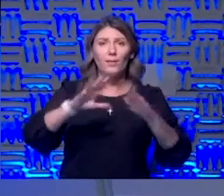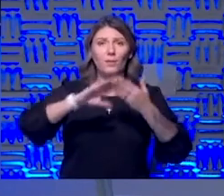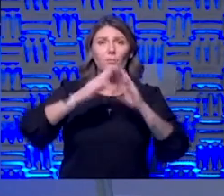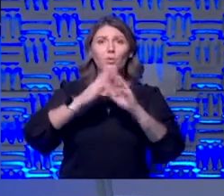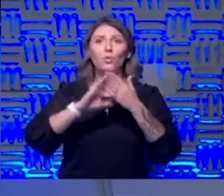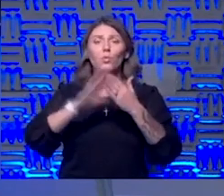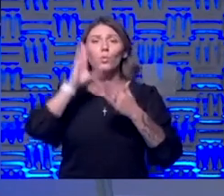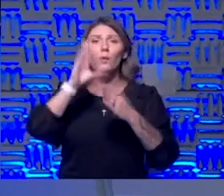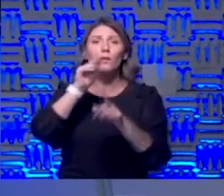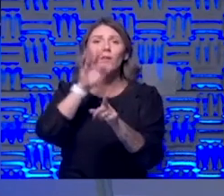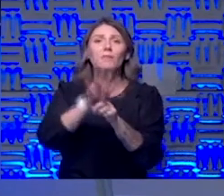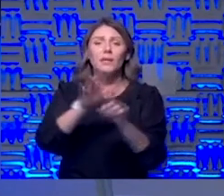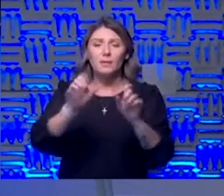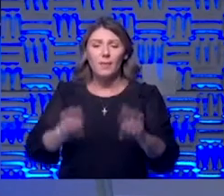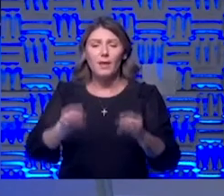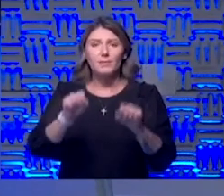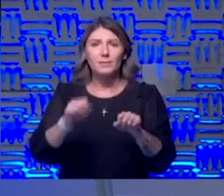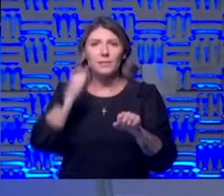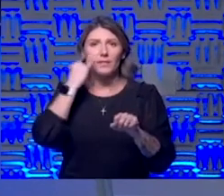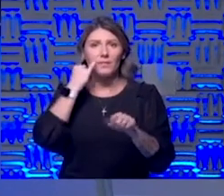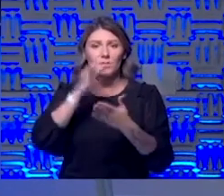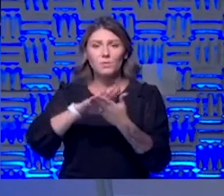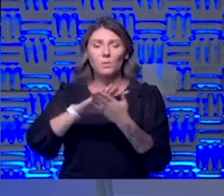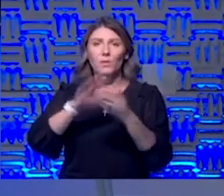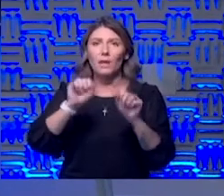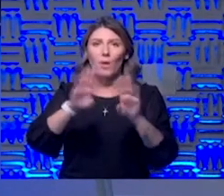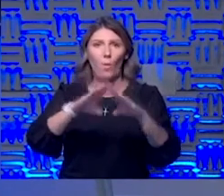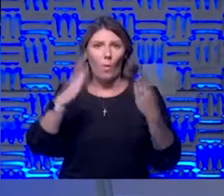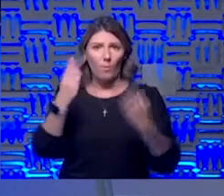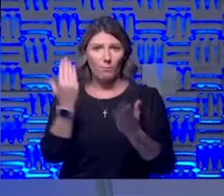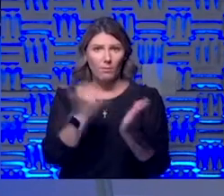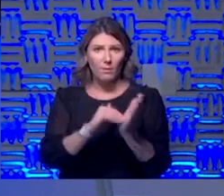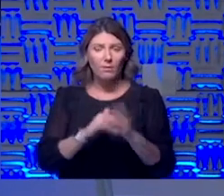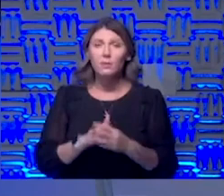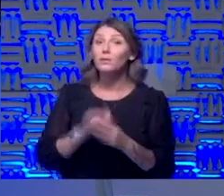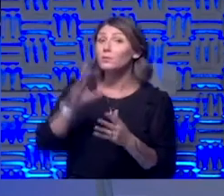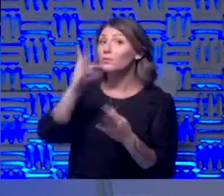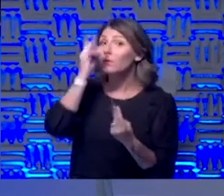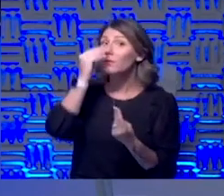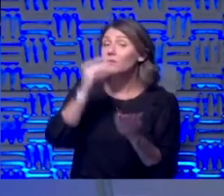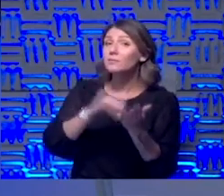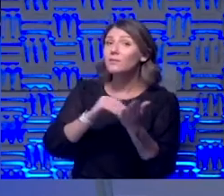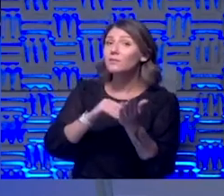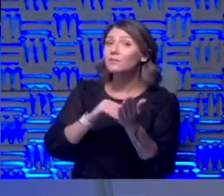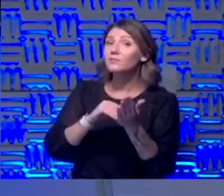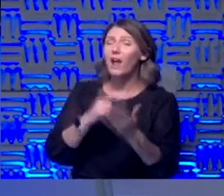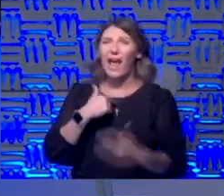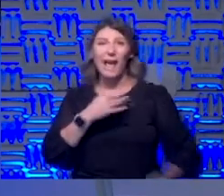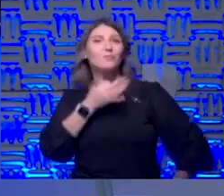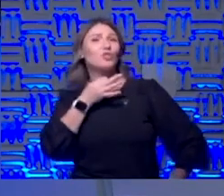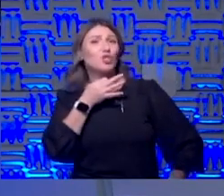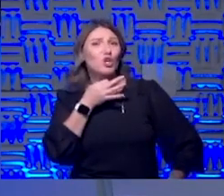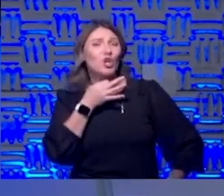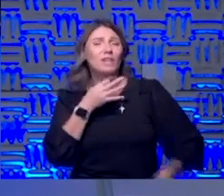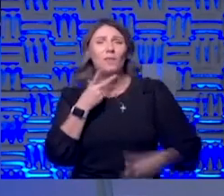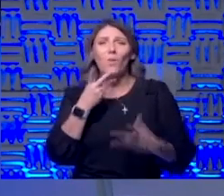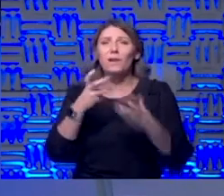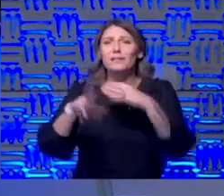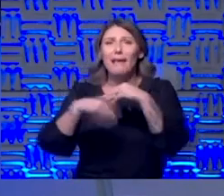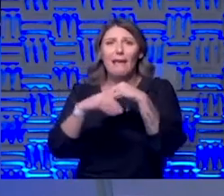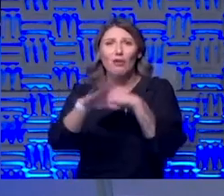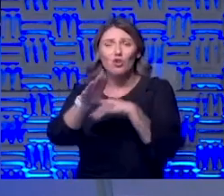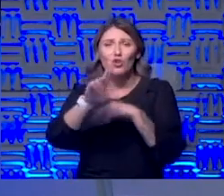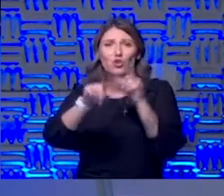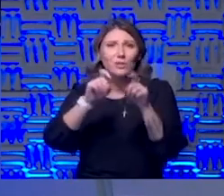the capacity in which schools can open what are your thoughts dr hockinson and i'm i'm curious i want to just add on to her question